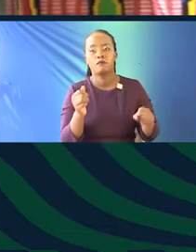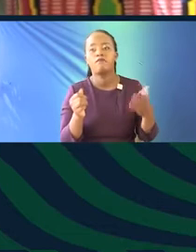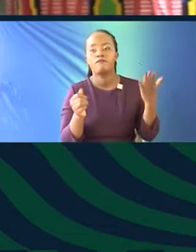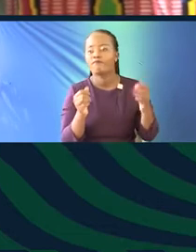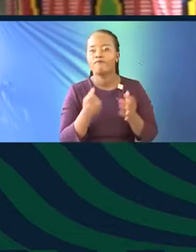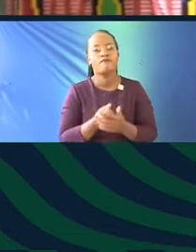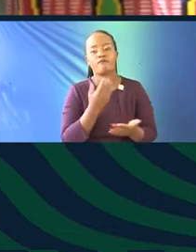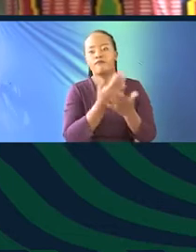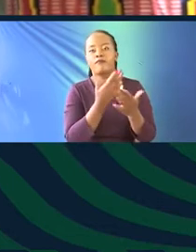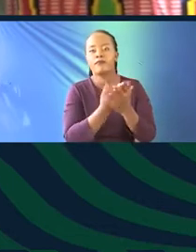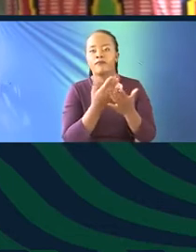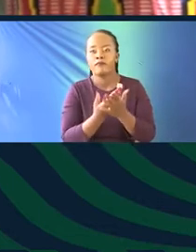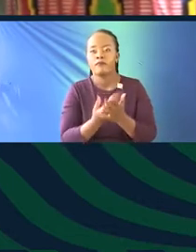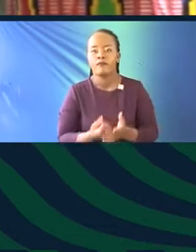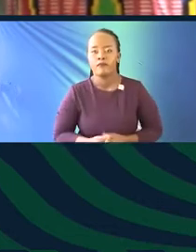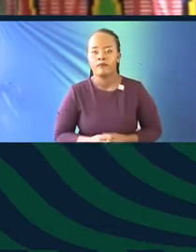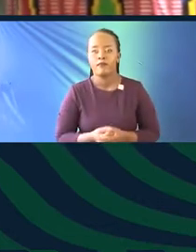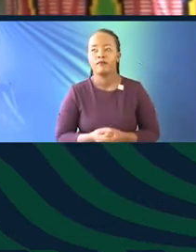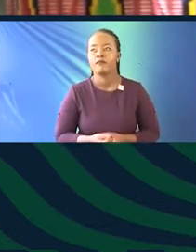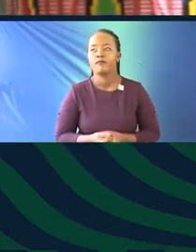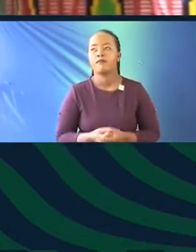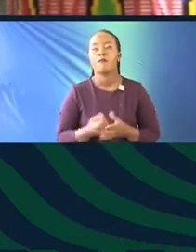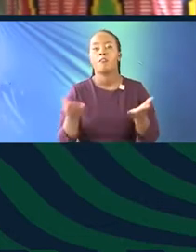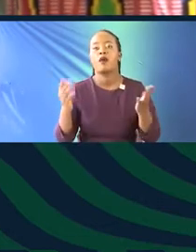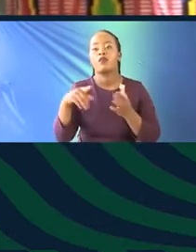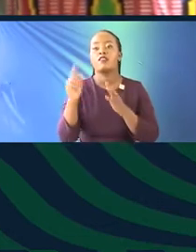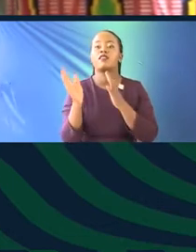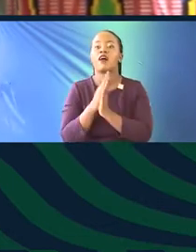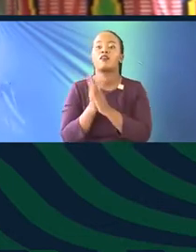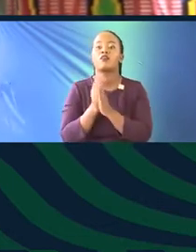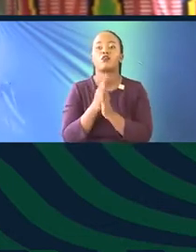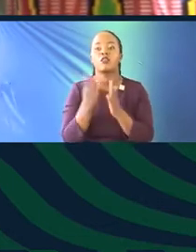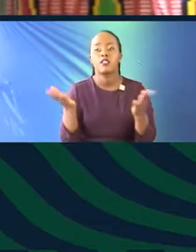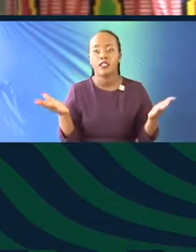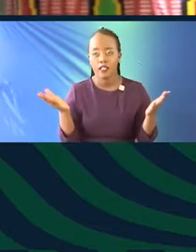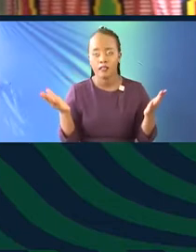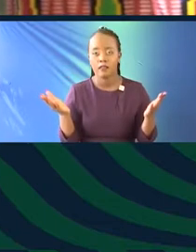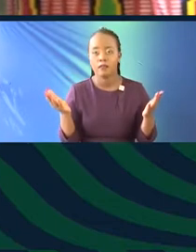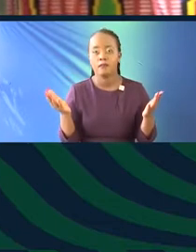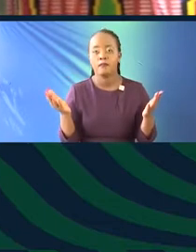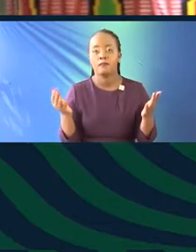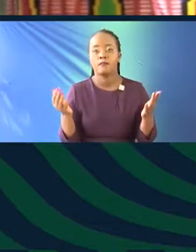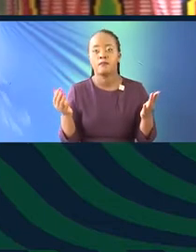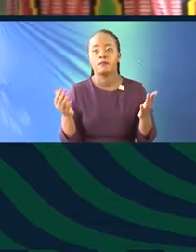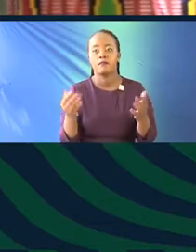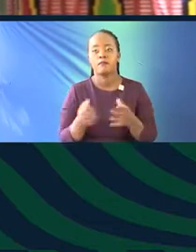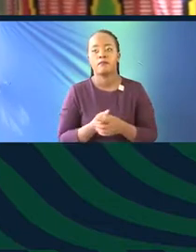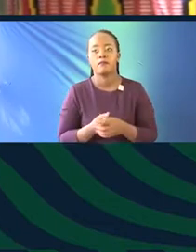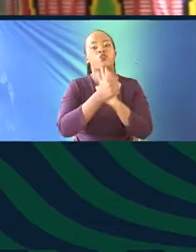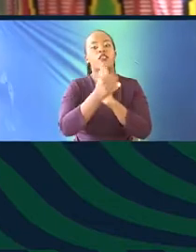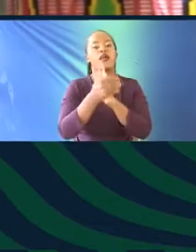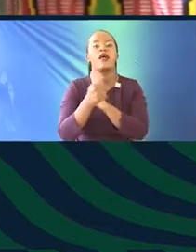and get work, I mean, and get help with your homework. That's also soon going to evolve into kind of skills